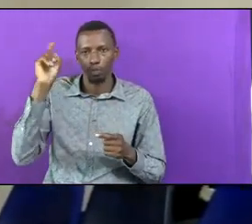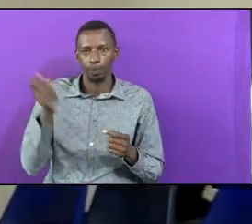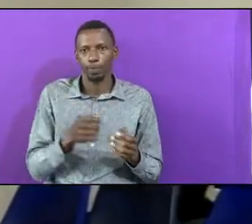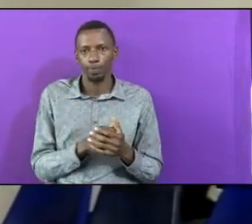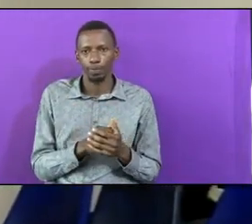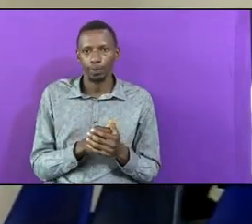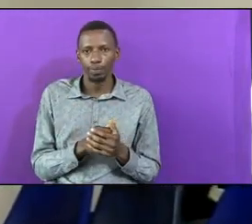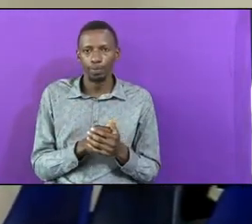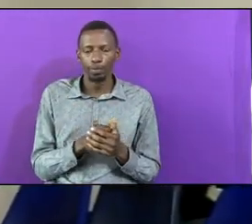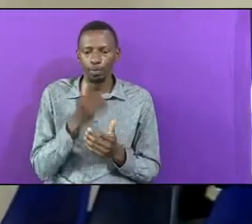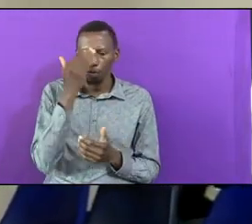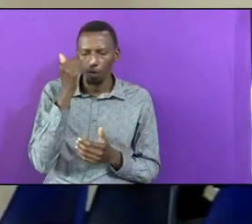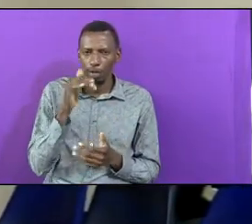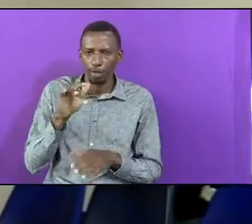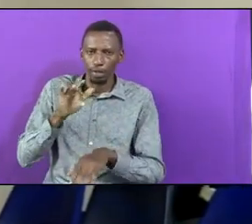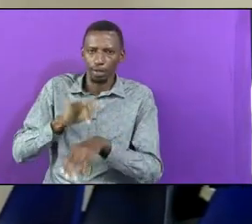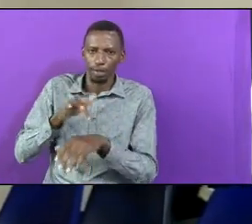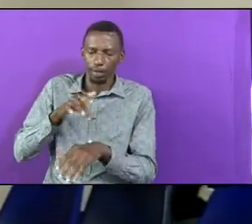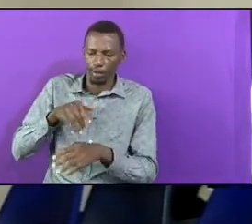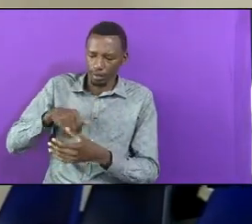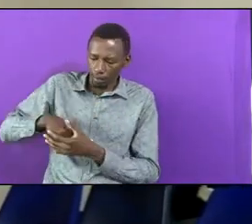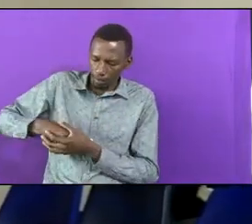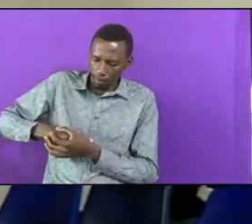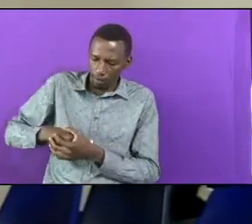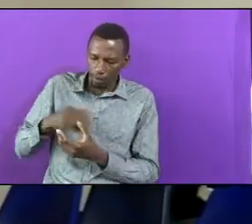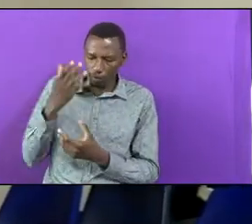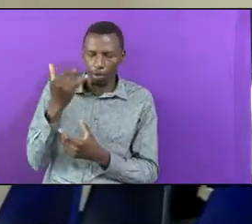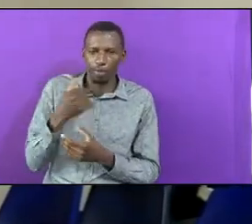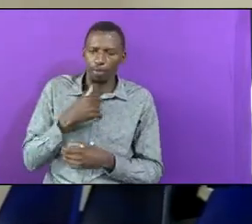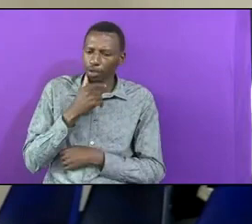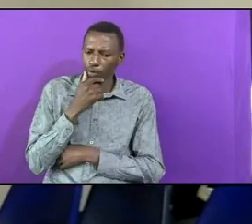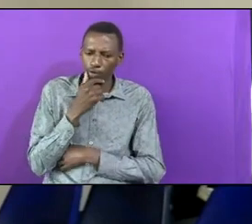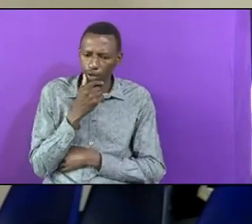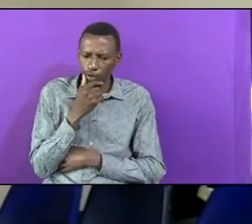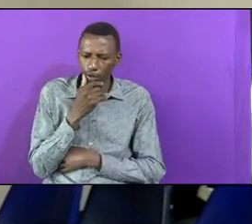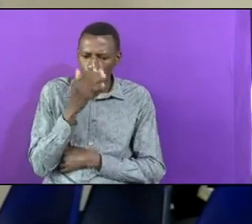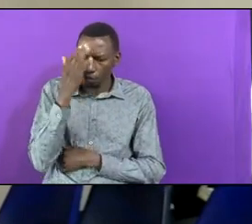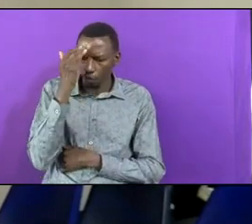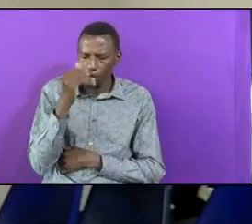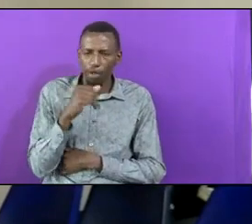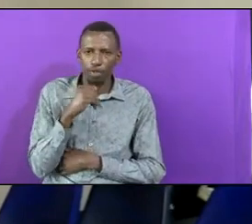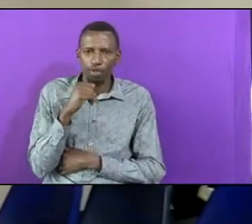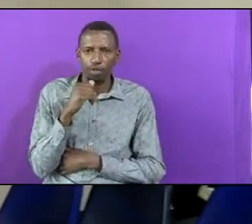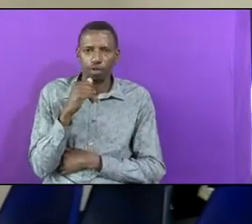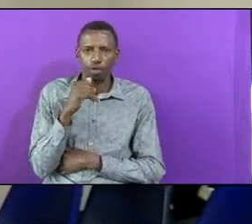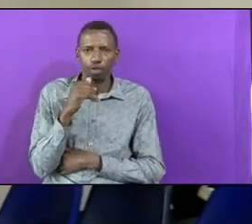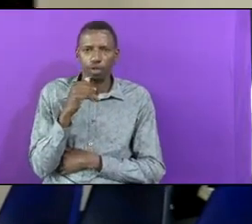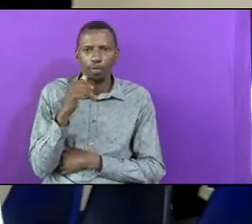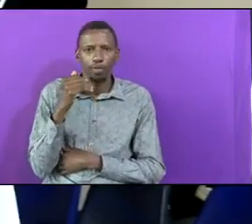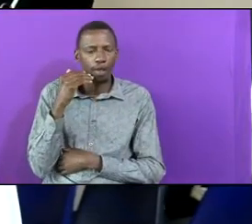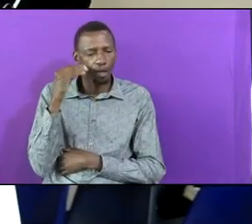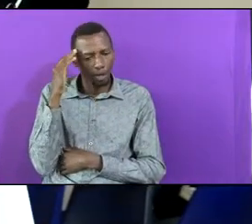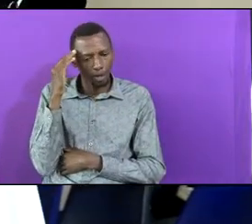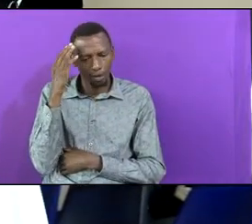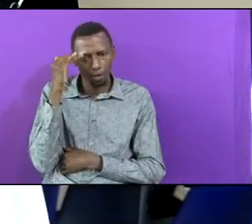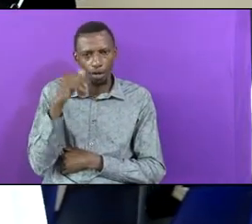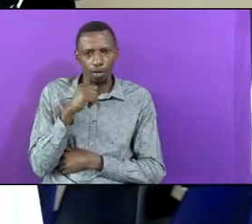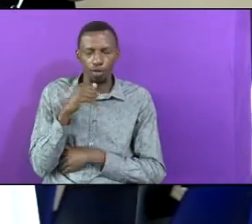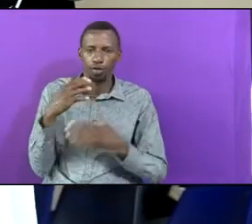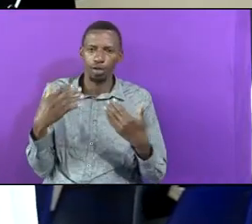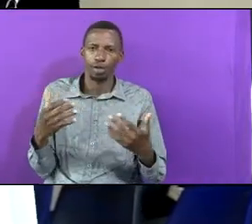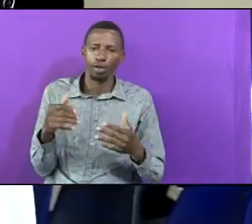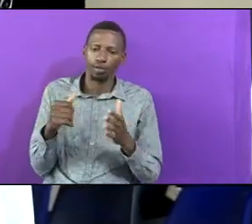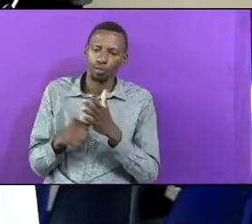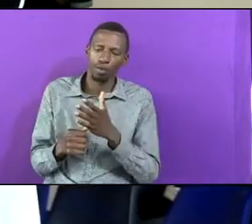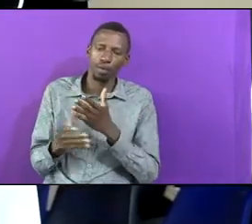Why Why Why It At The Heap Have Been Wandering Struggling With That Text Why Not The Head Why Not The Hand That's Where The Problem Is